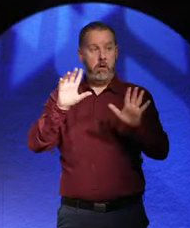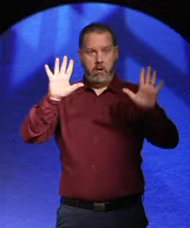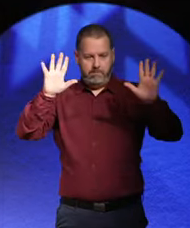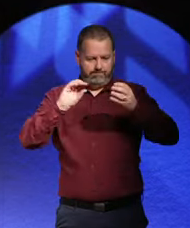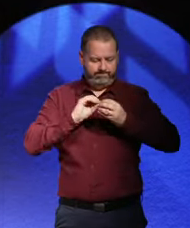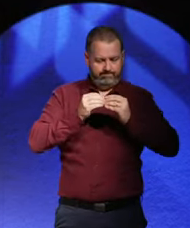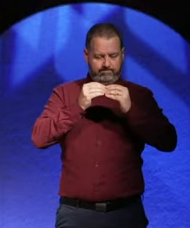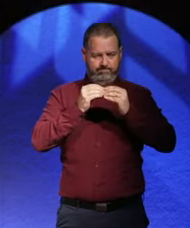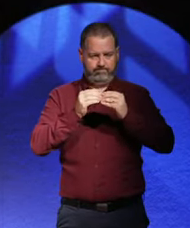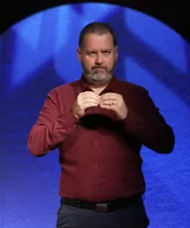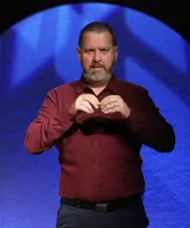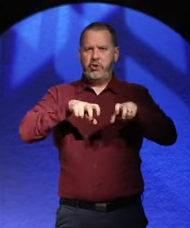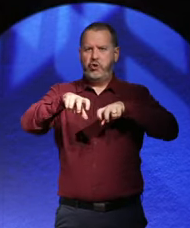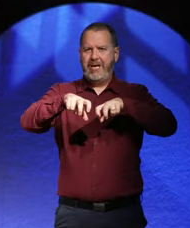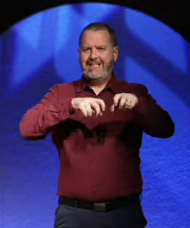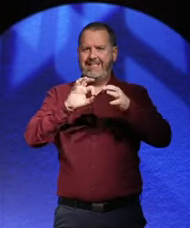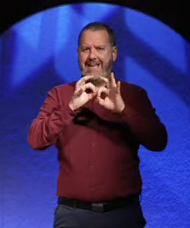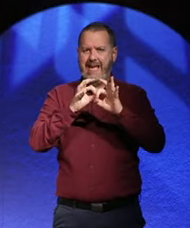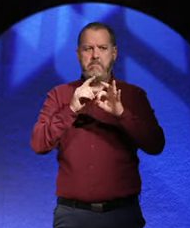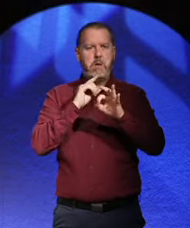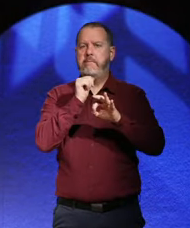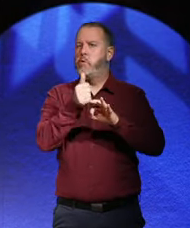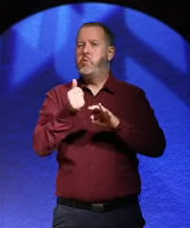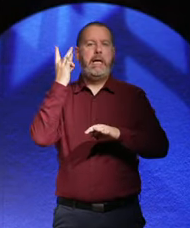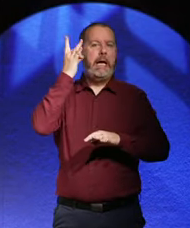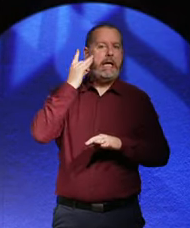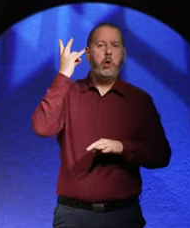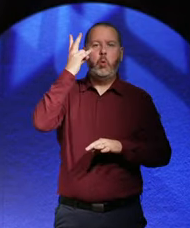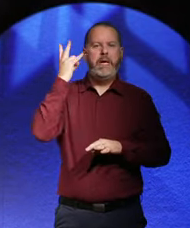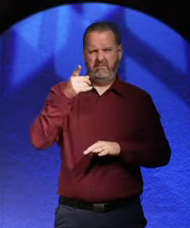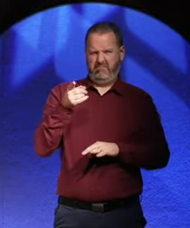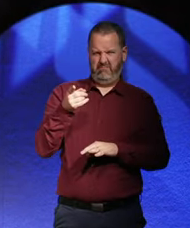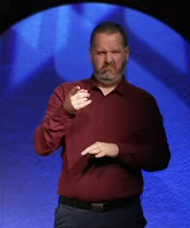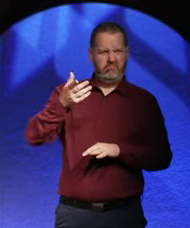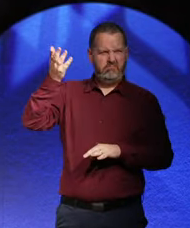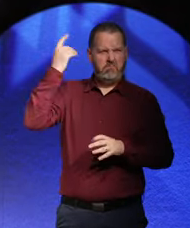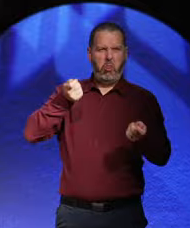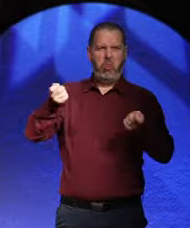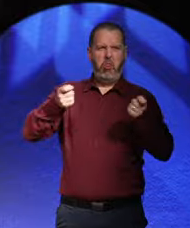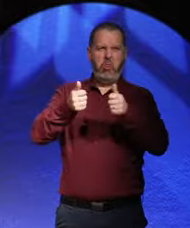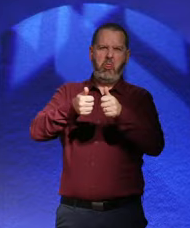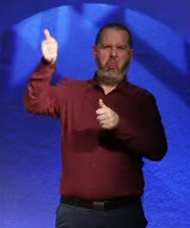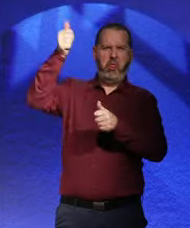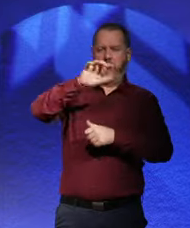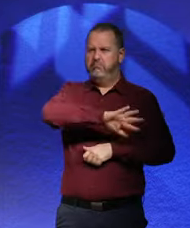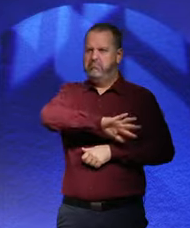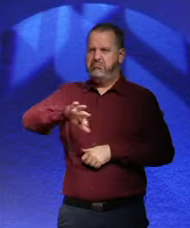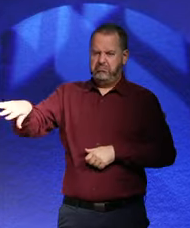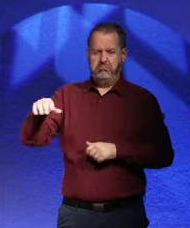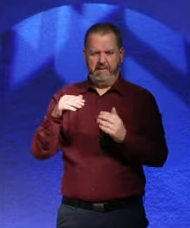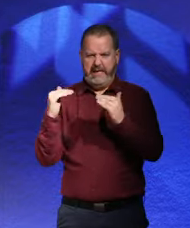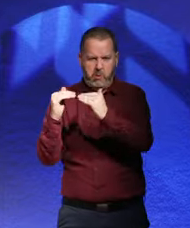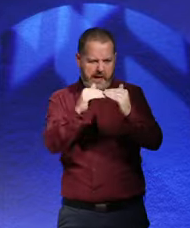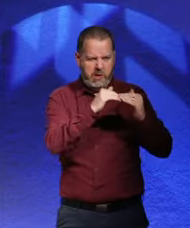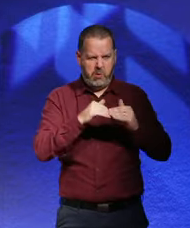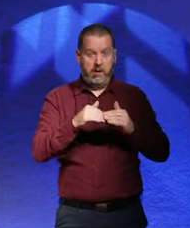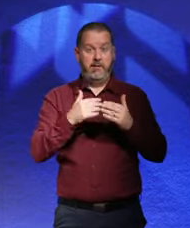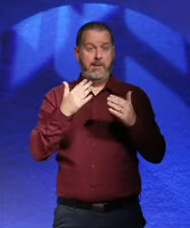egalitarian. There were no monarchical pieces in the chess set. It's actually much harder to play.